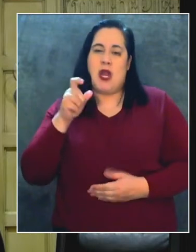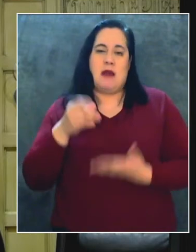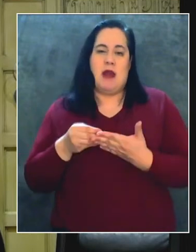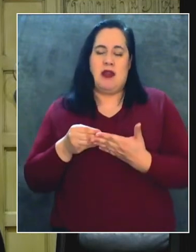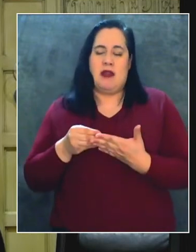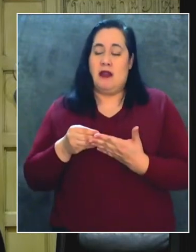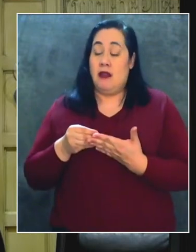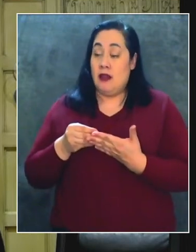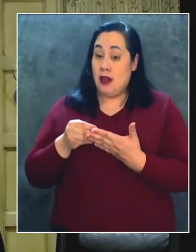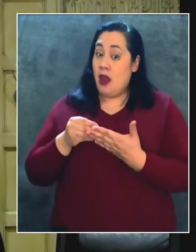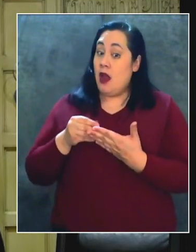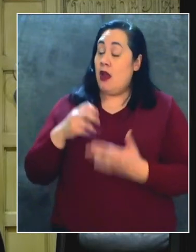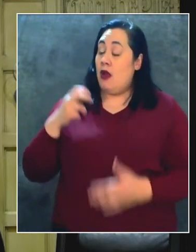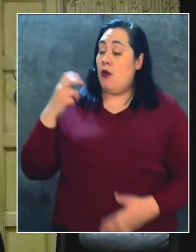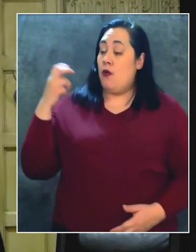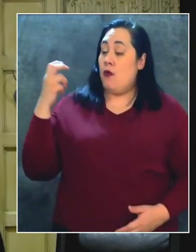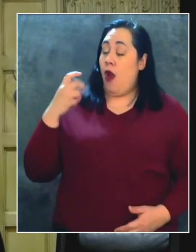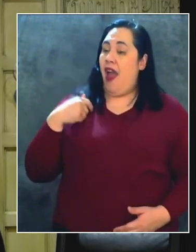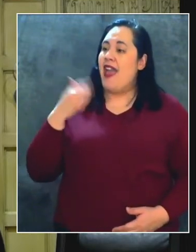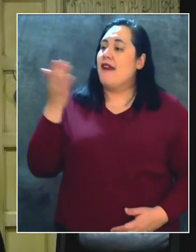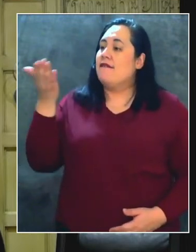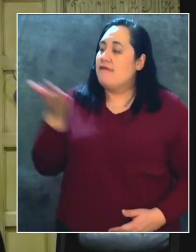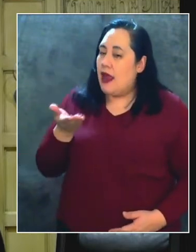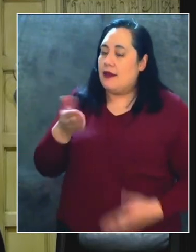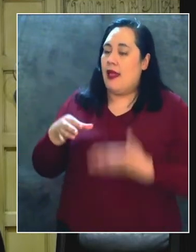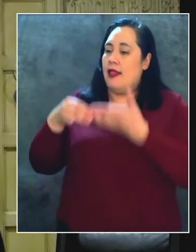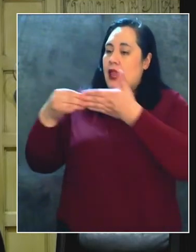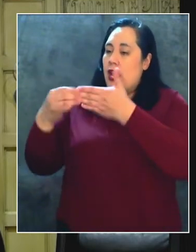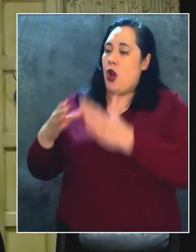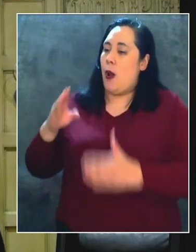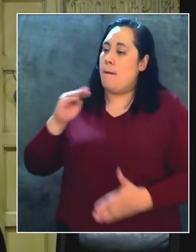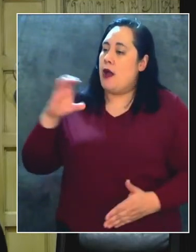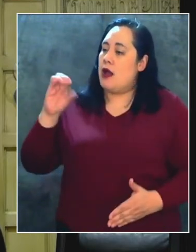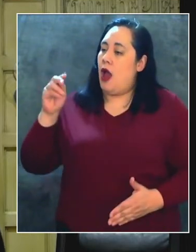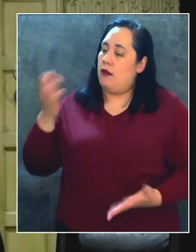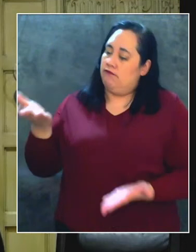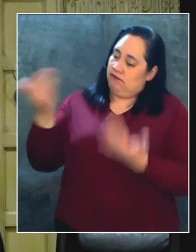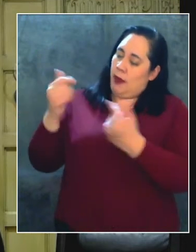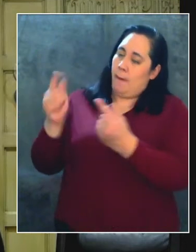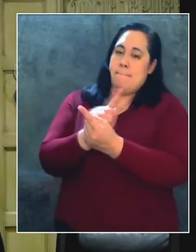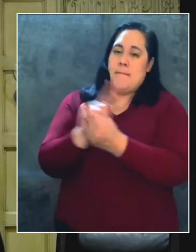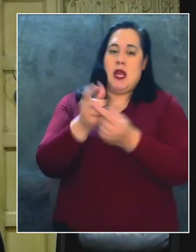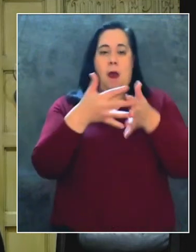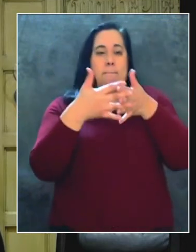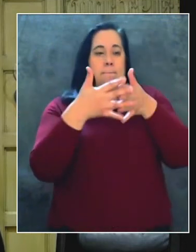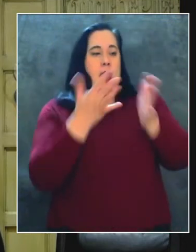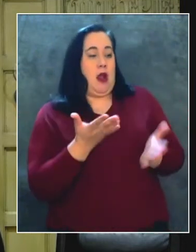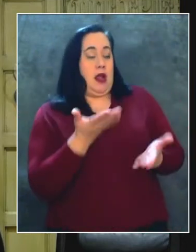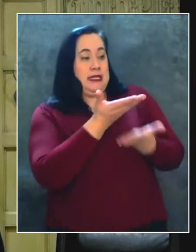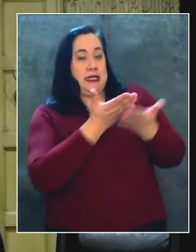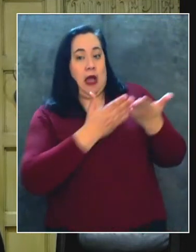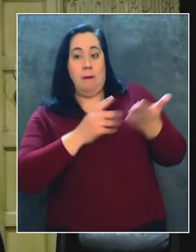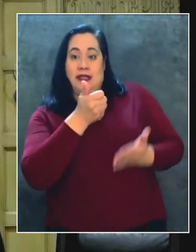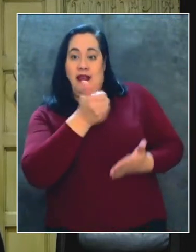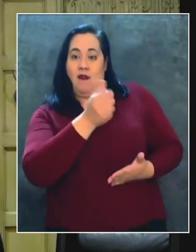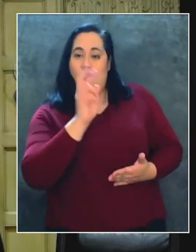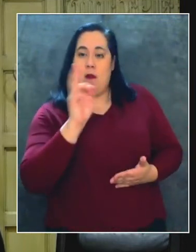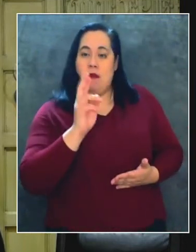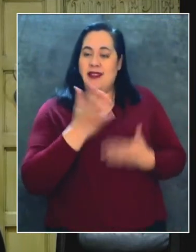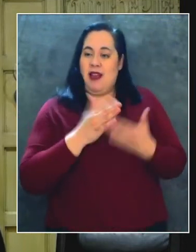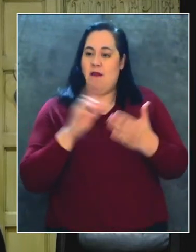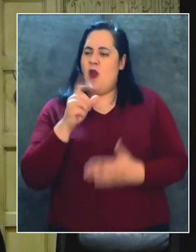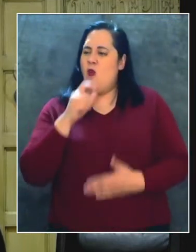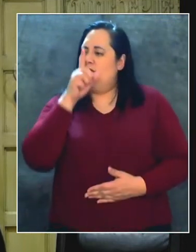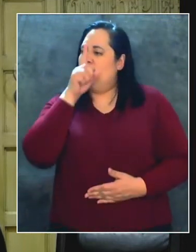I'd invite Leader McConnell to meet Americans, probably some who are Republicans, some who are Democrats. We don't actually